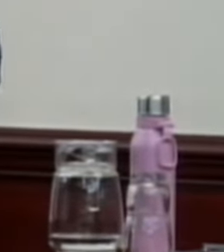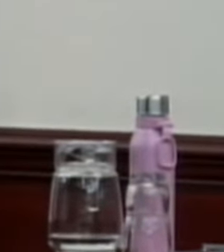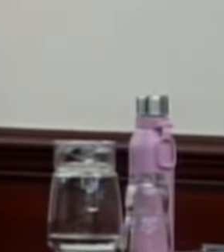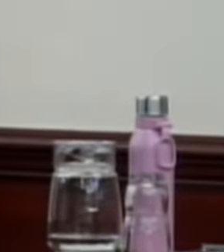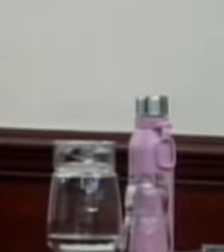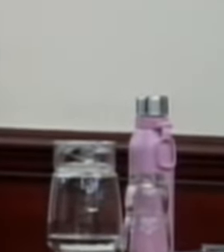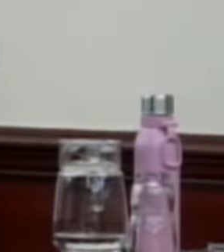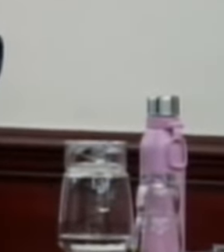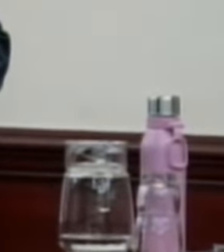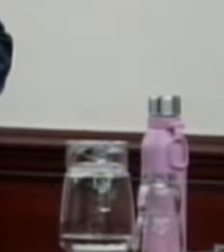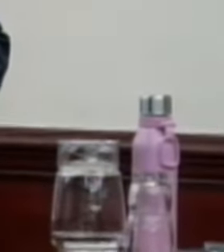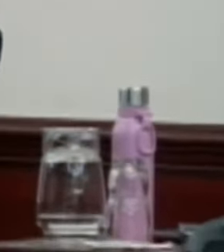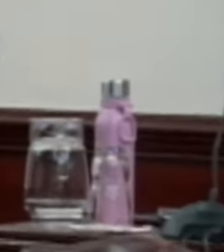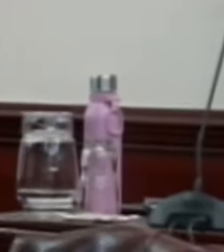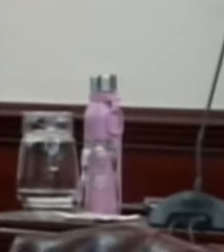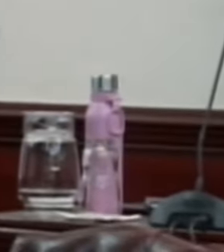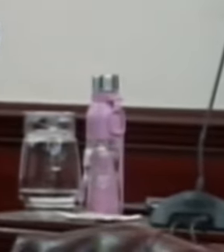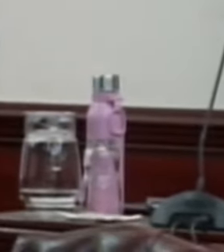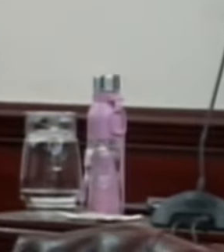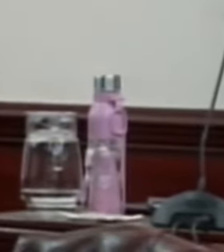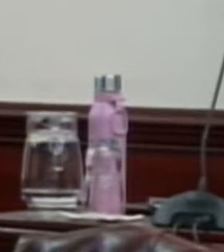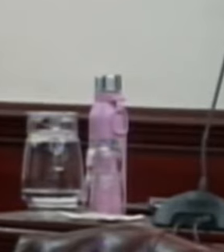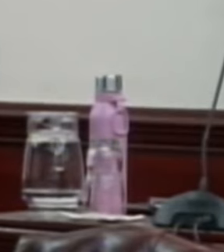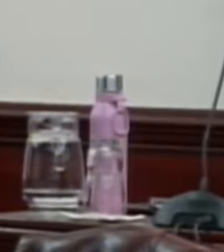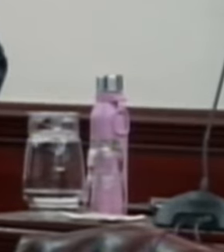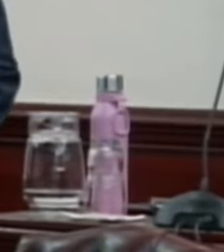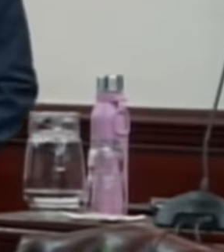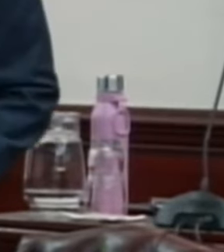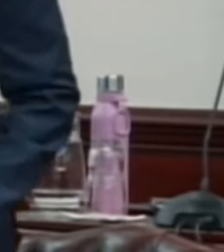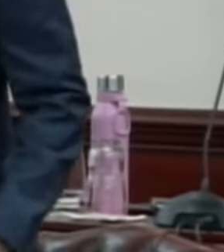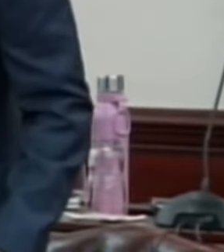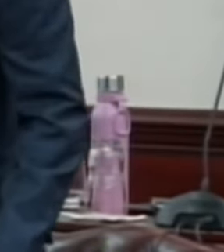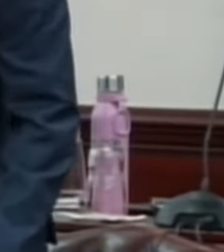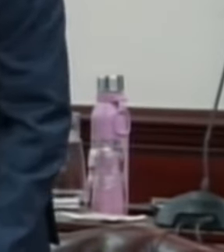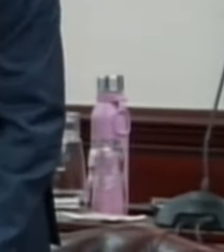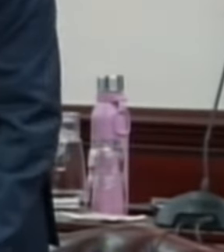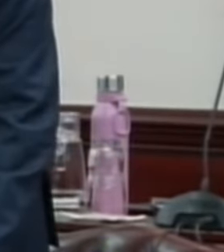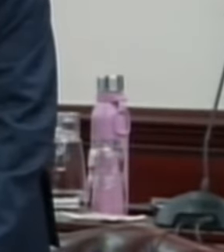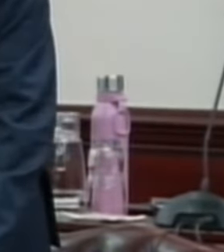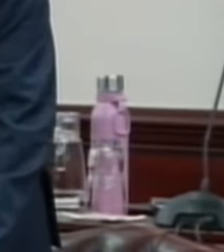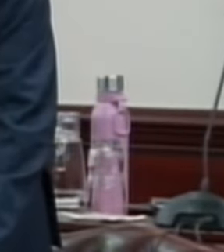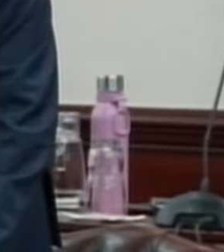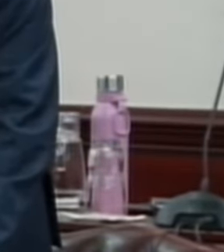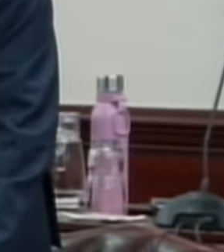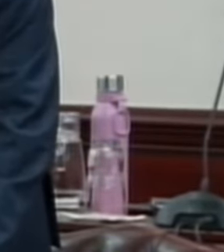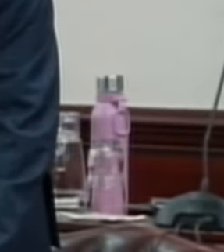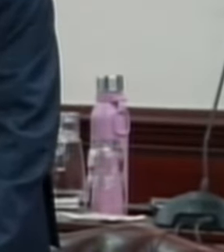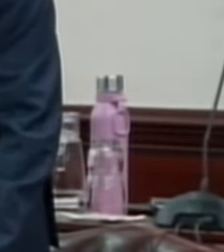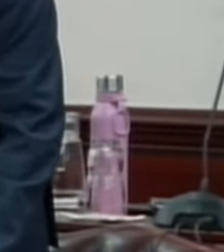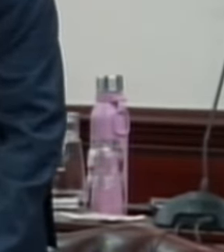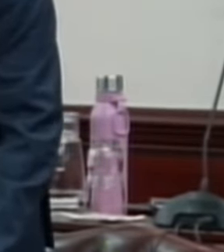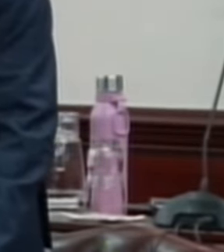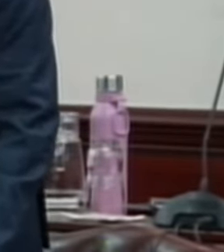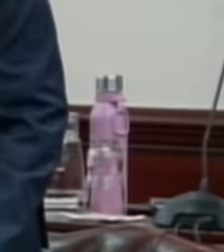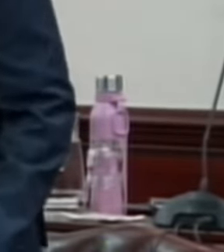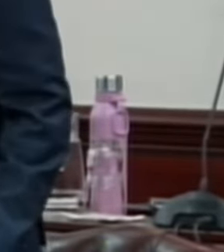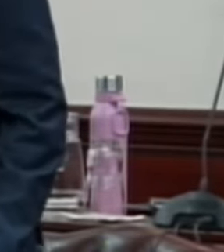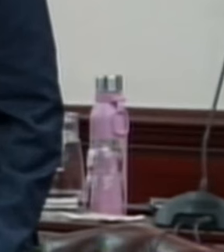I recognize the honorable member for St. Christopher 3. Thank you, Speaker. With your indulgence, I rise to seek